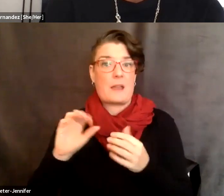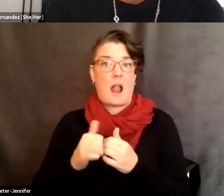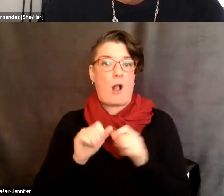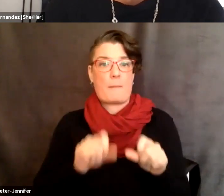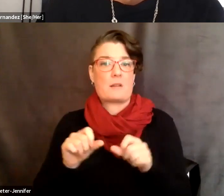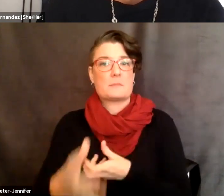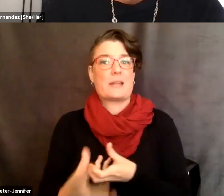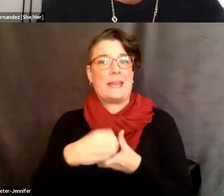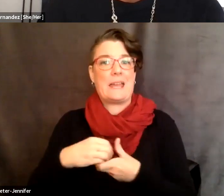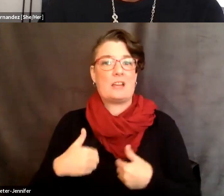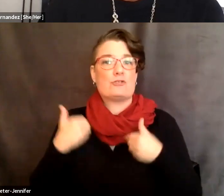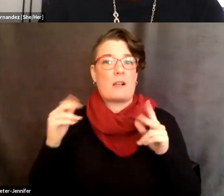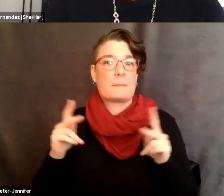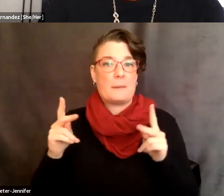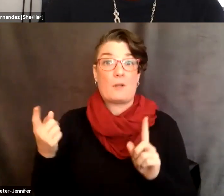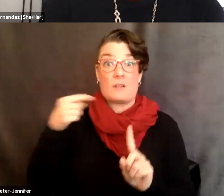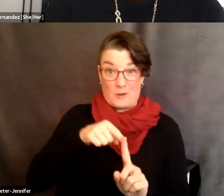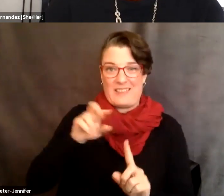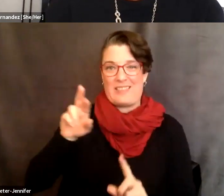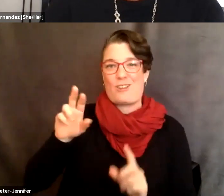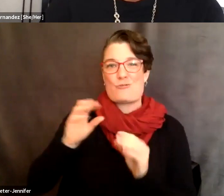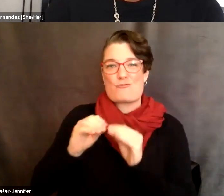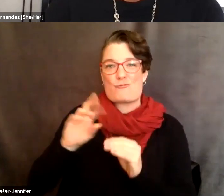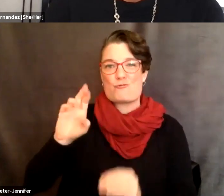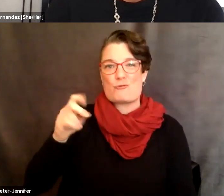for young people with reparative monuments?